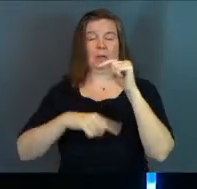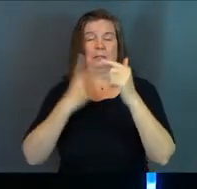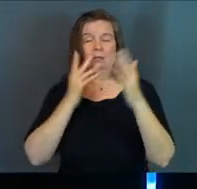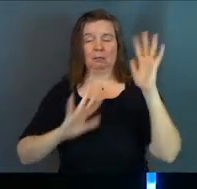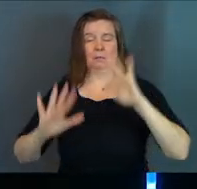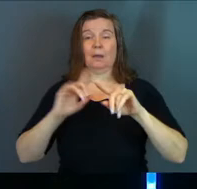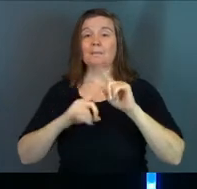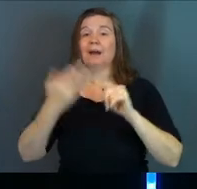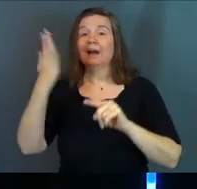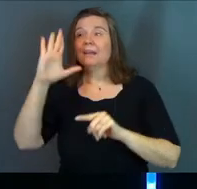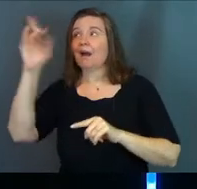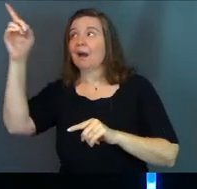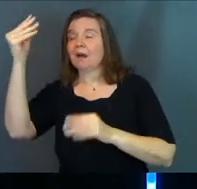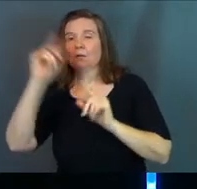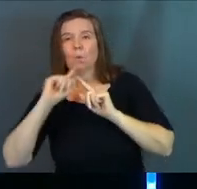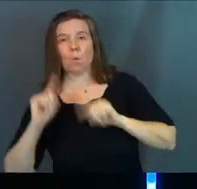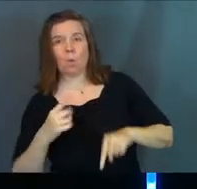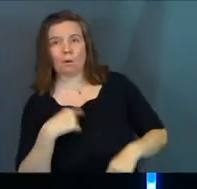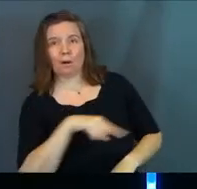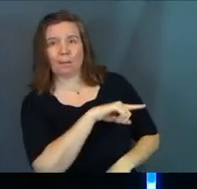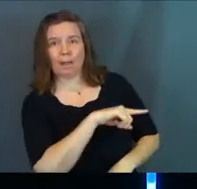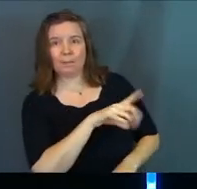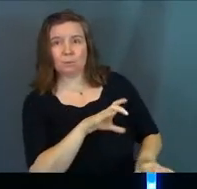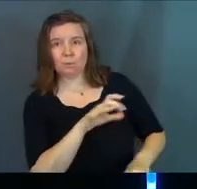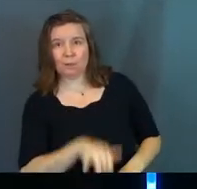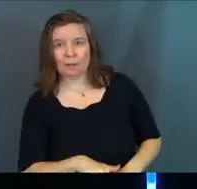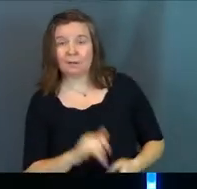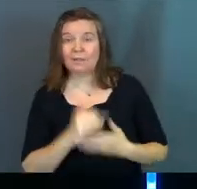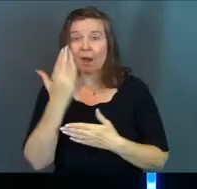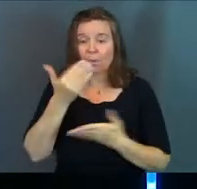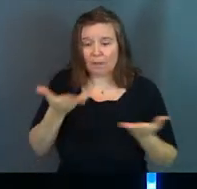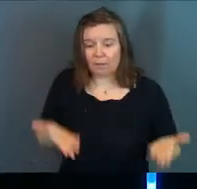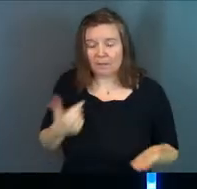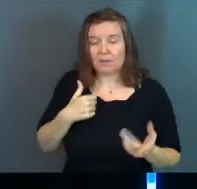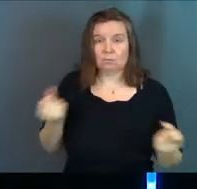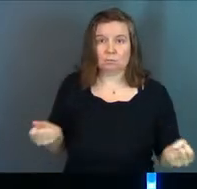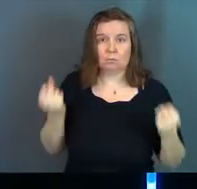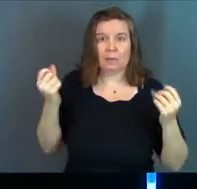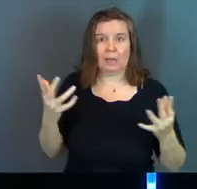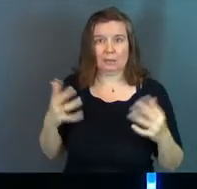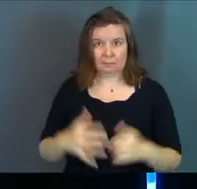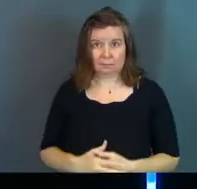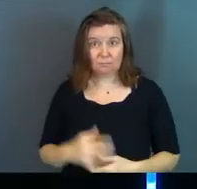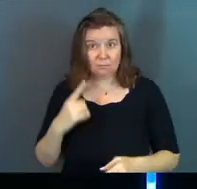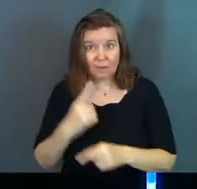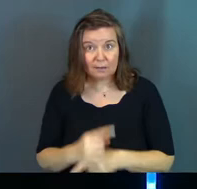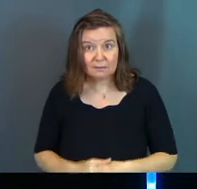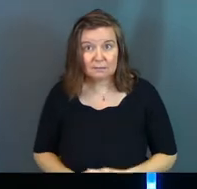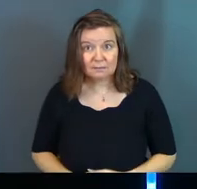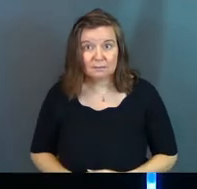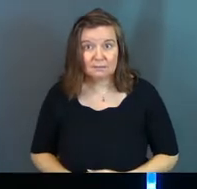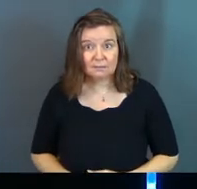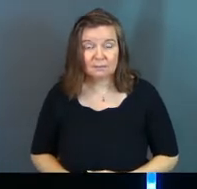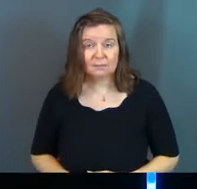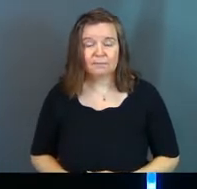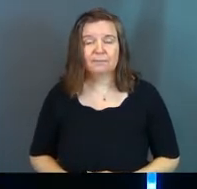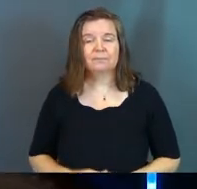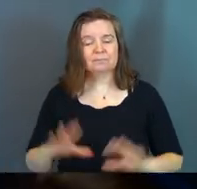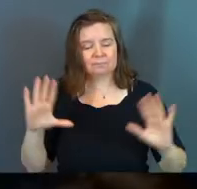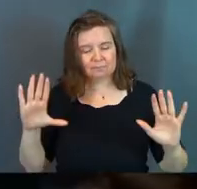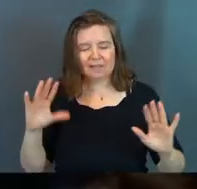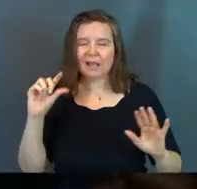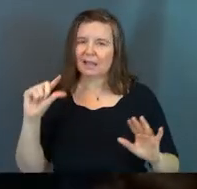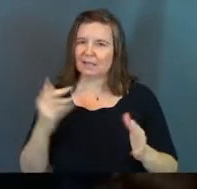But God told them to, because that's why they're there. That's why there's so many, right? Just